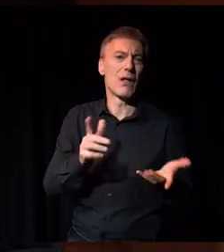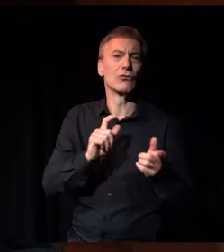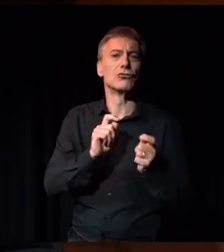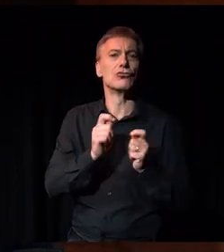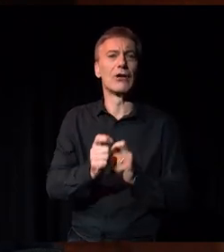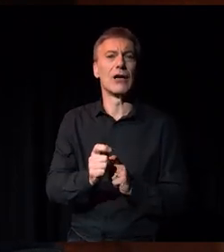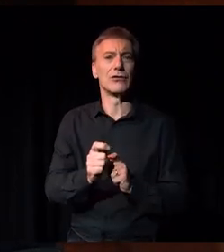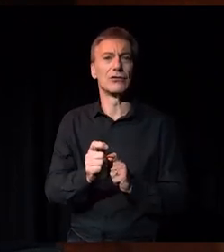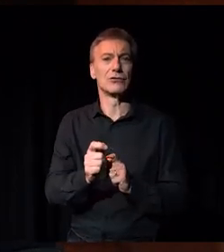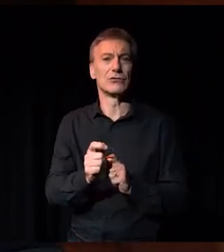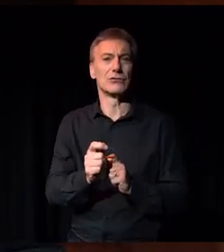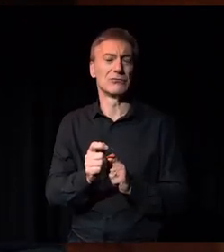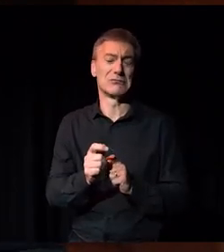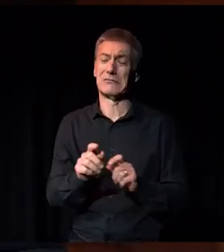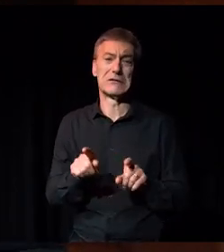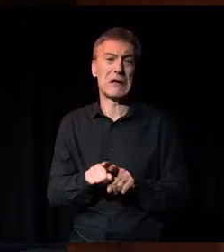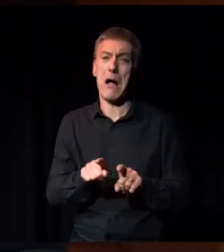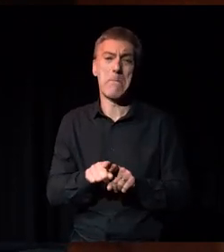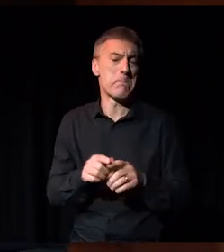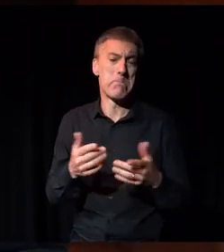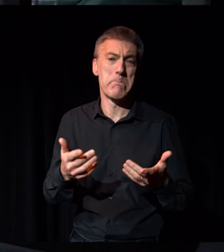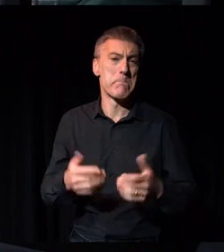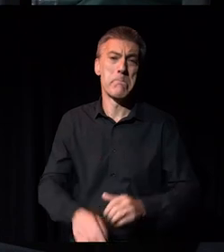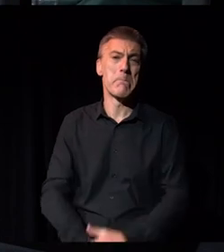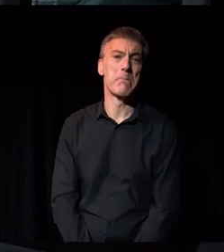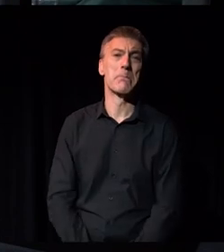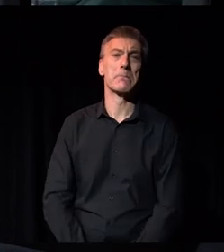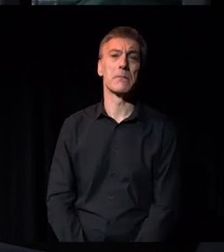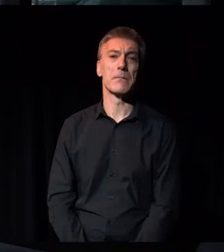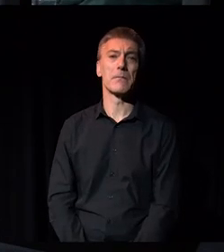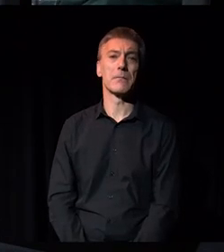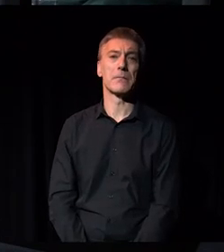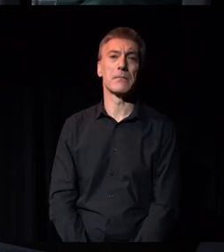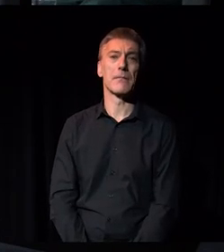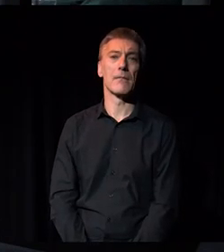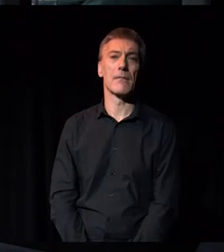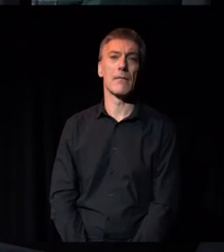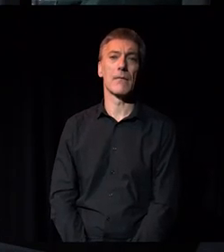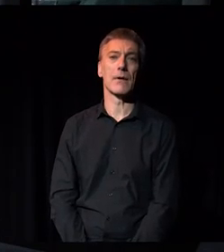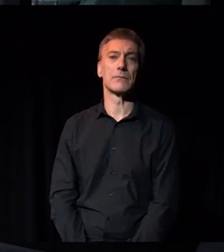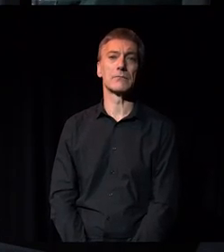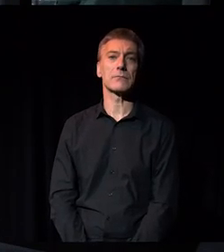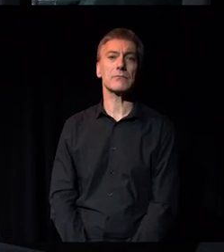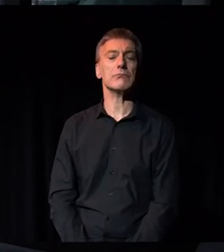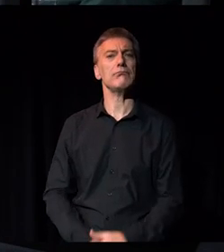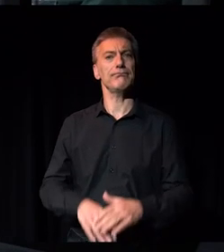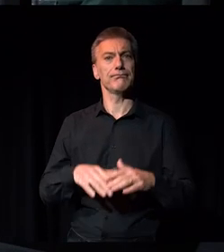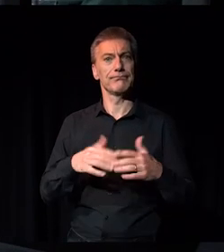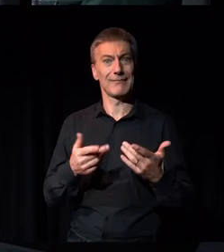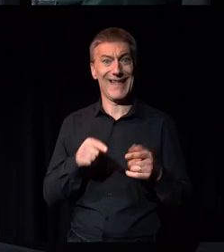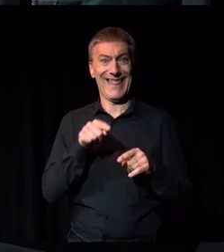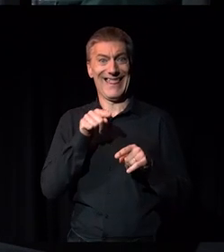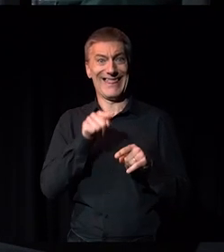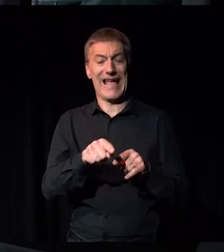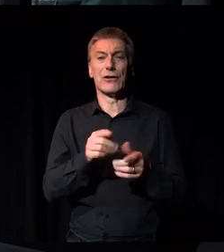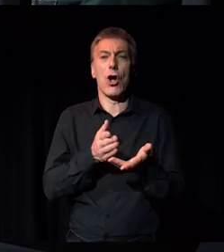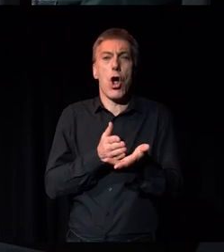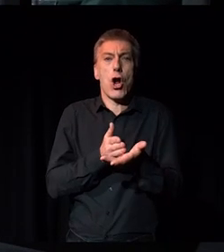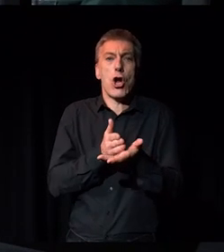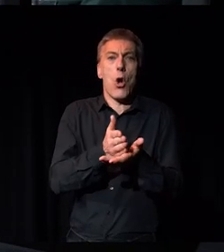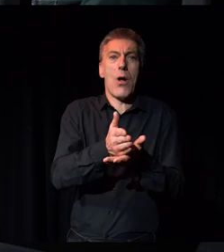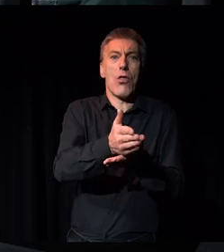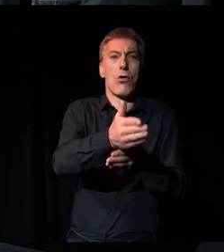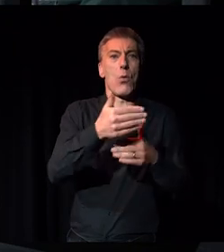a different but ultimately identical way. And I think that one of, one of the issues of performing diversity like that is what you see is perhaps